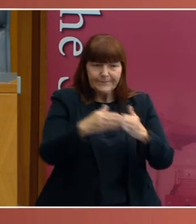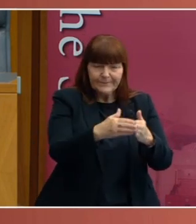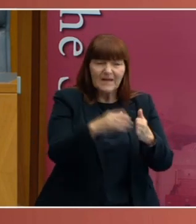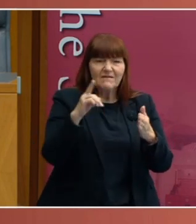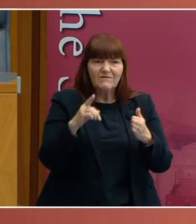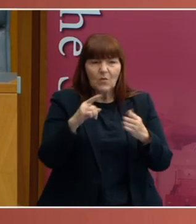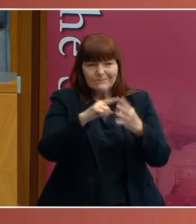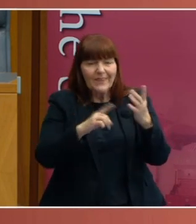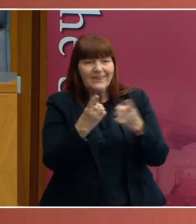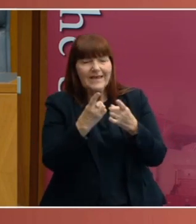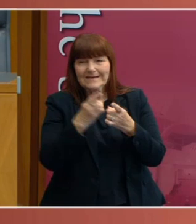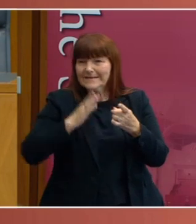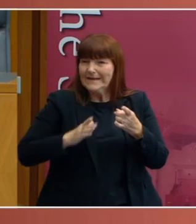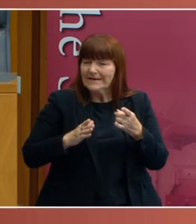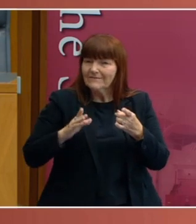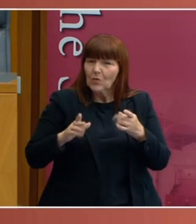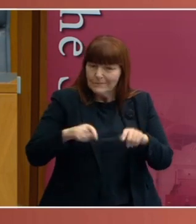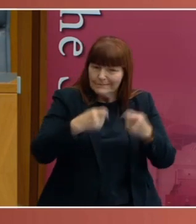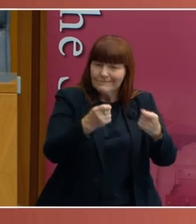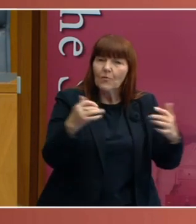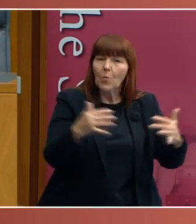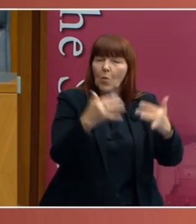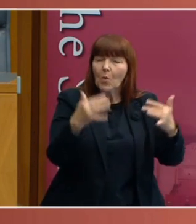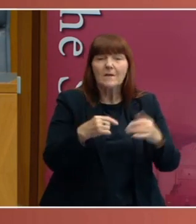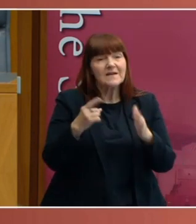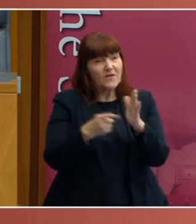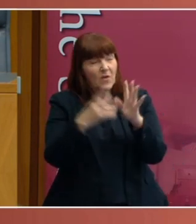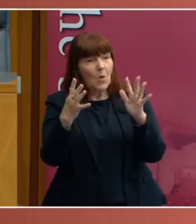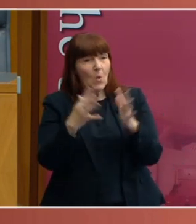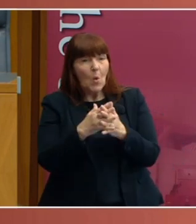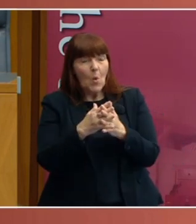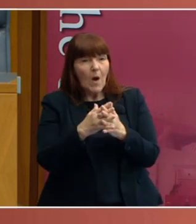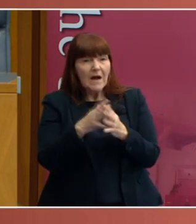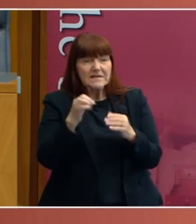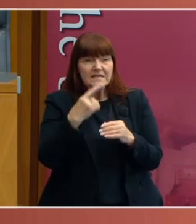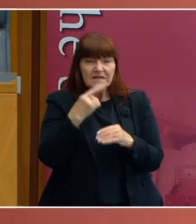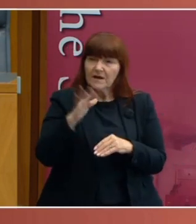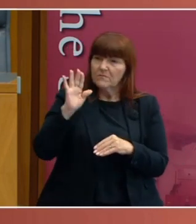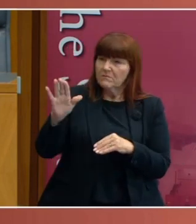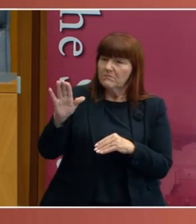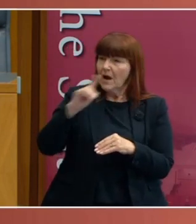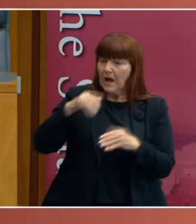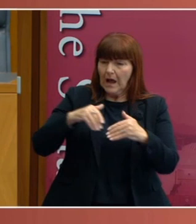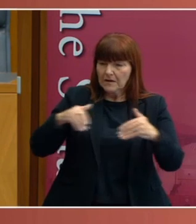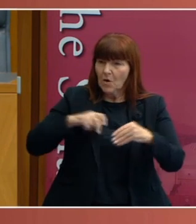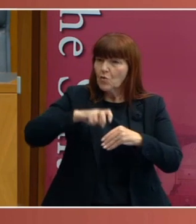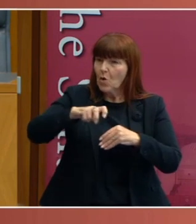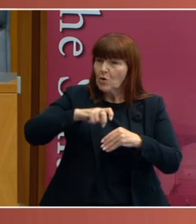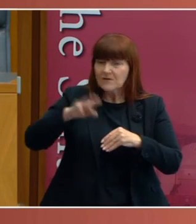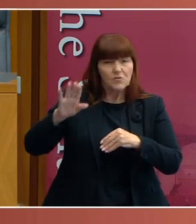transport during the war. And it said that the law was not actually directed at stopping people from crossing the border per se,